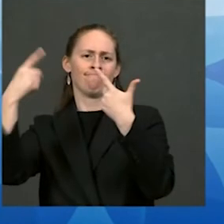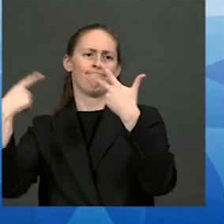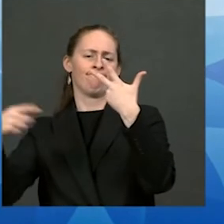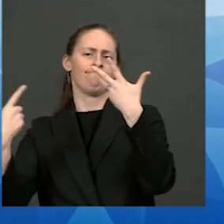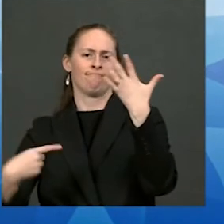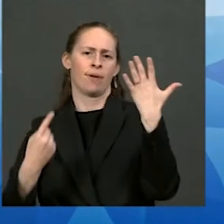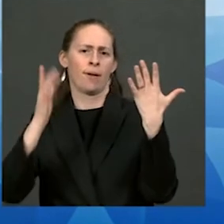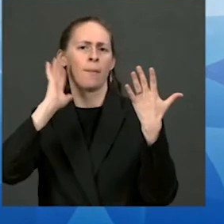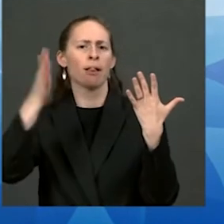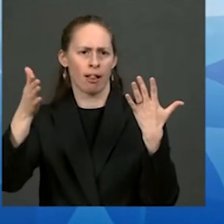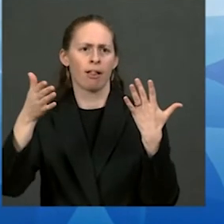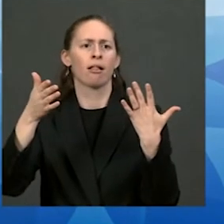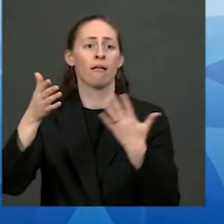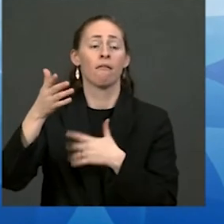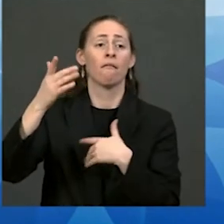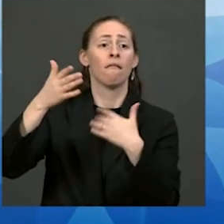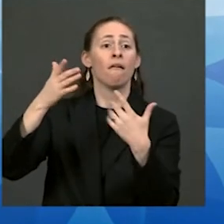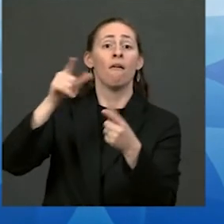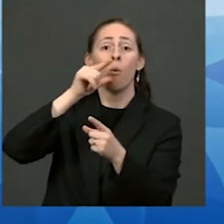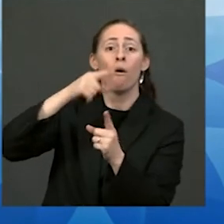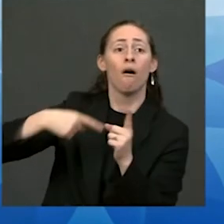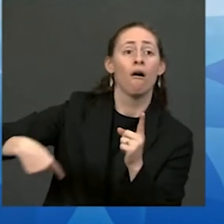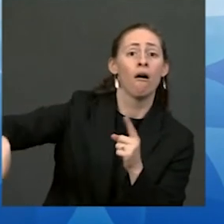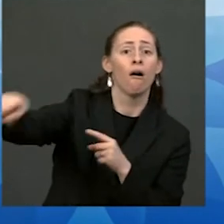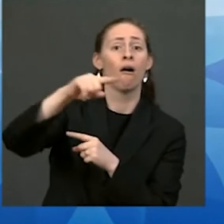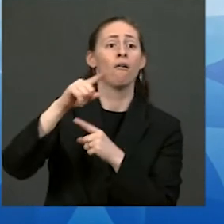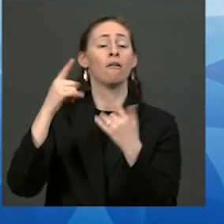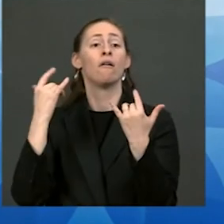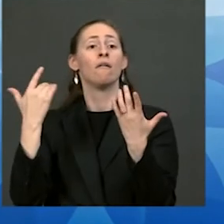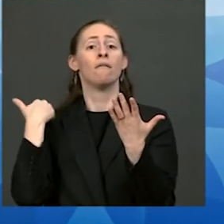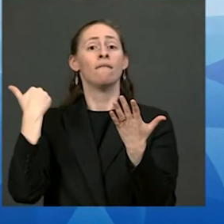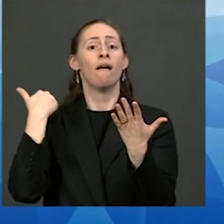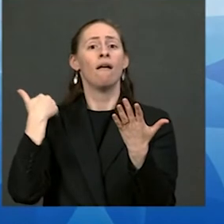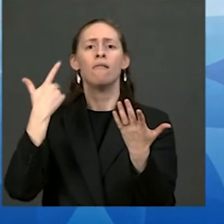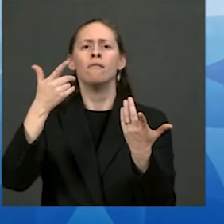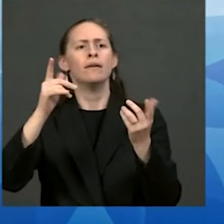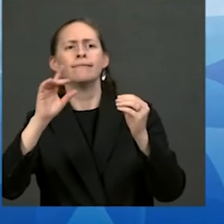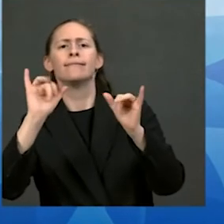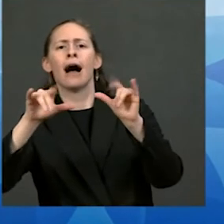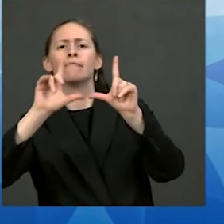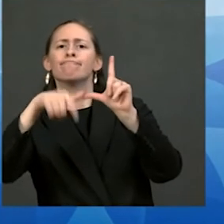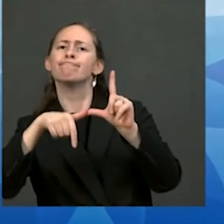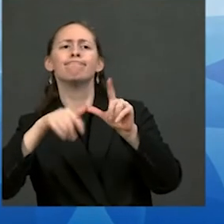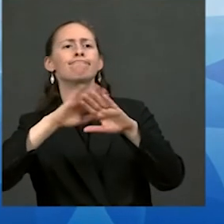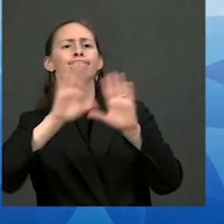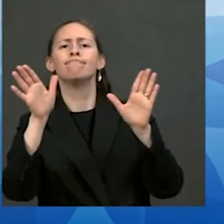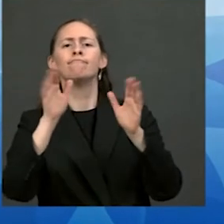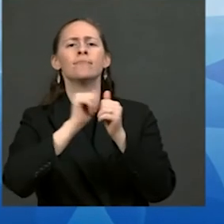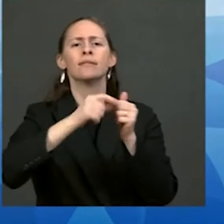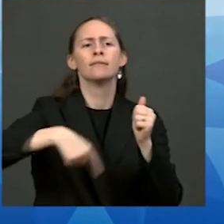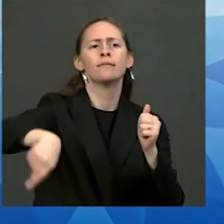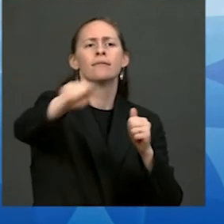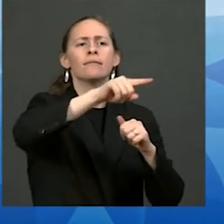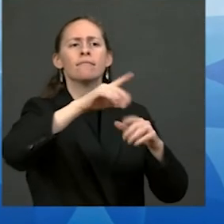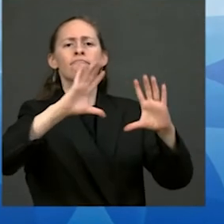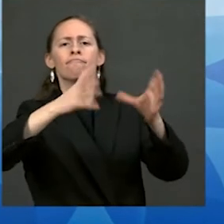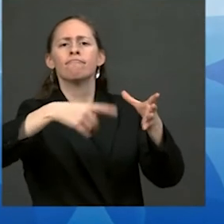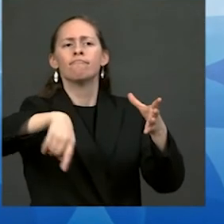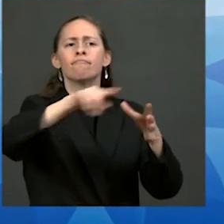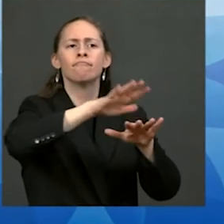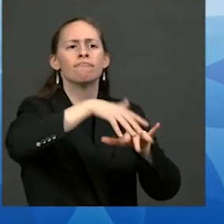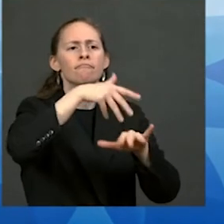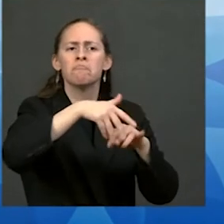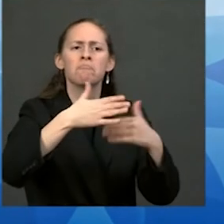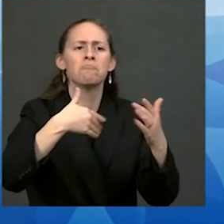we're going to reauthorize that again we're going to expand the jurisdiction to include other offenses like sex trafficking sexual assault and